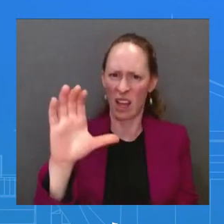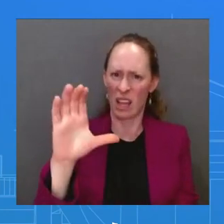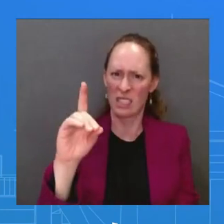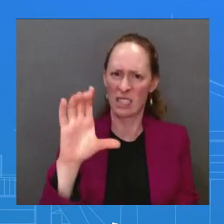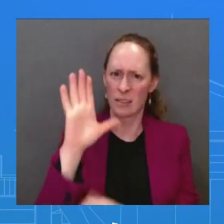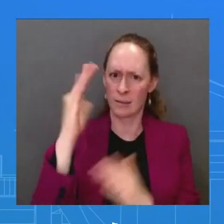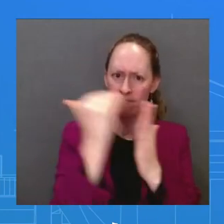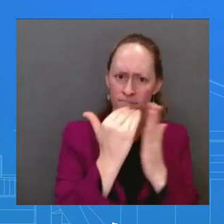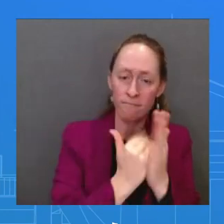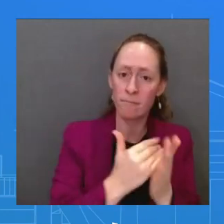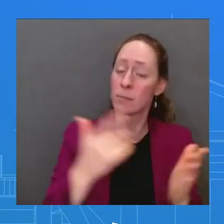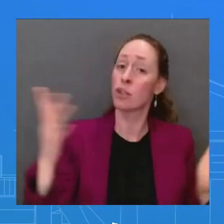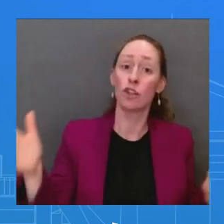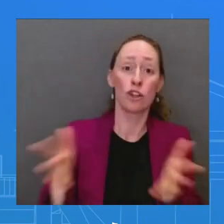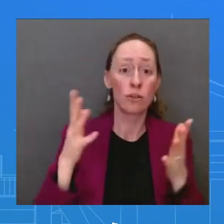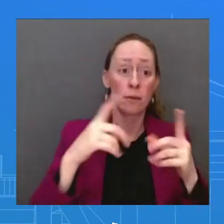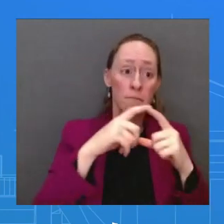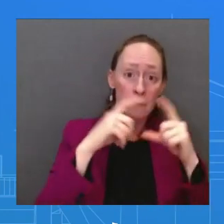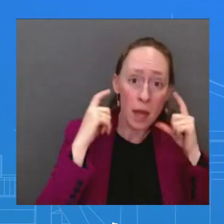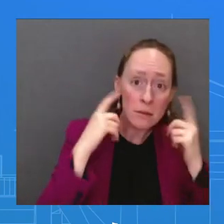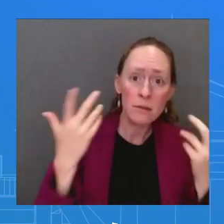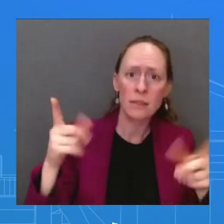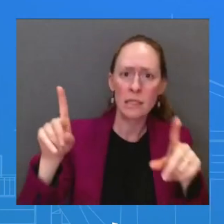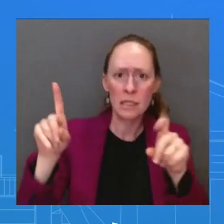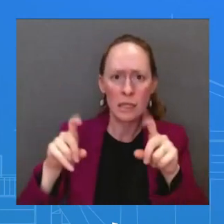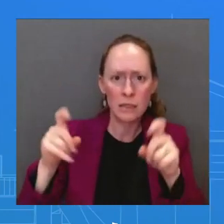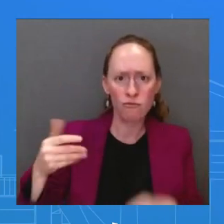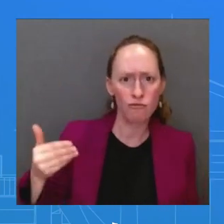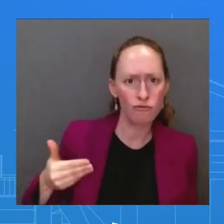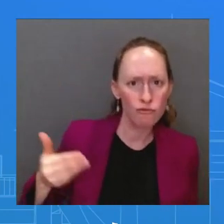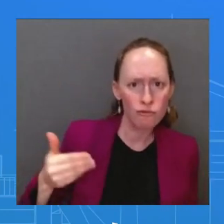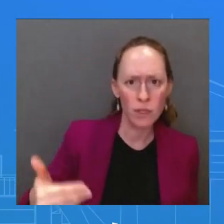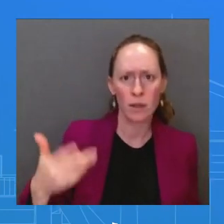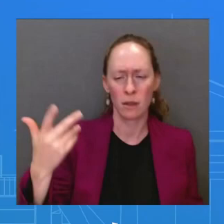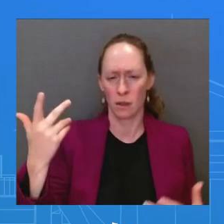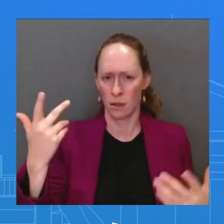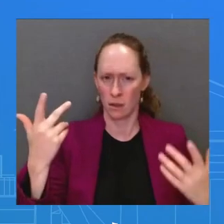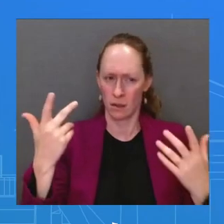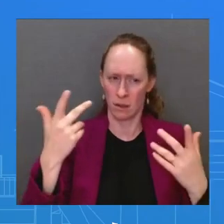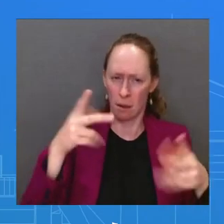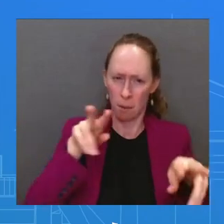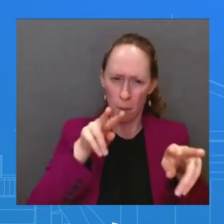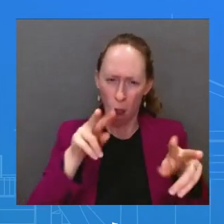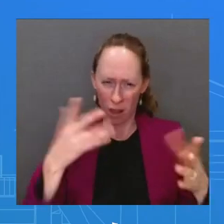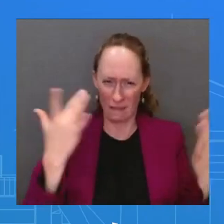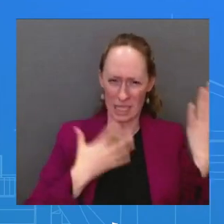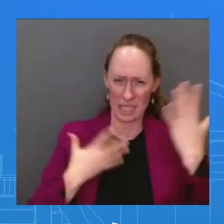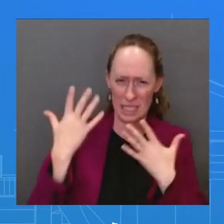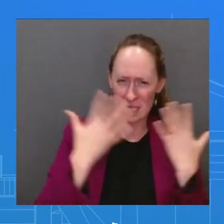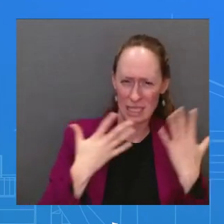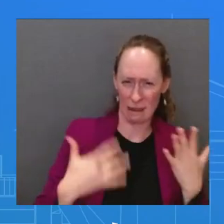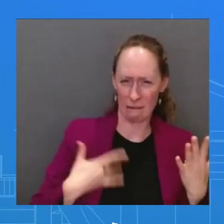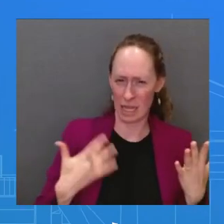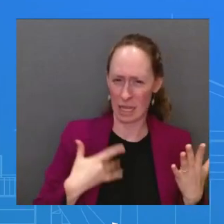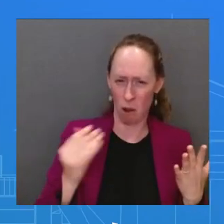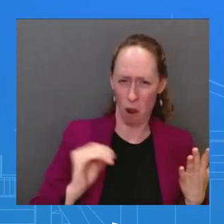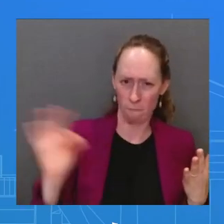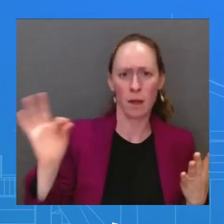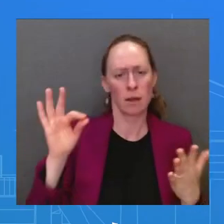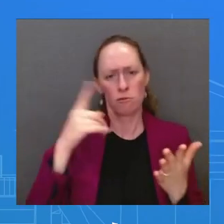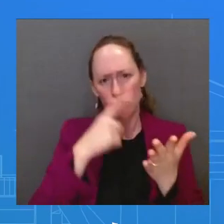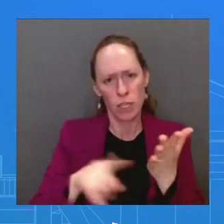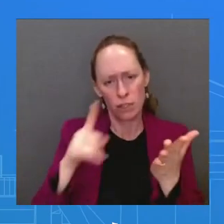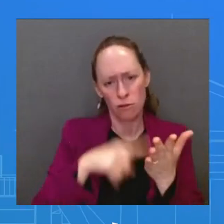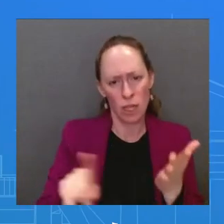is doing all of that in close consultation with his physician. There are currently no updates to the White House COVID